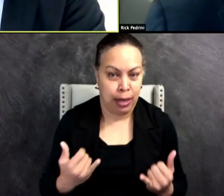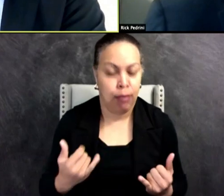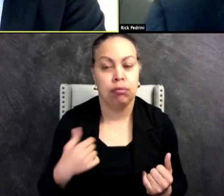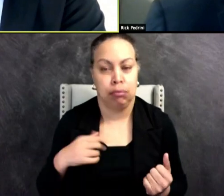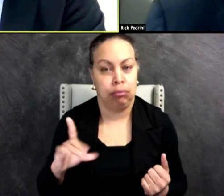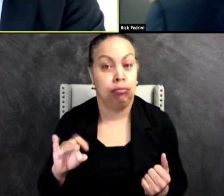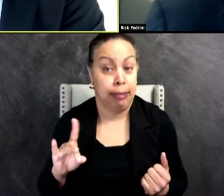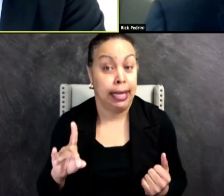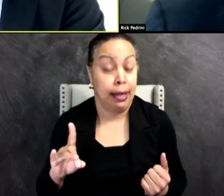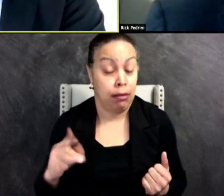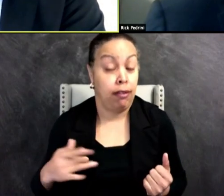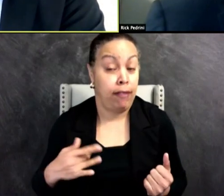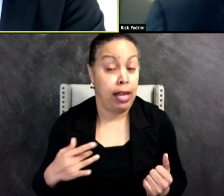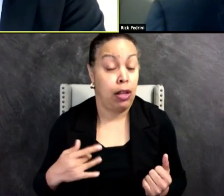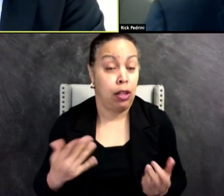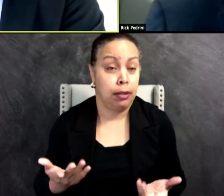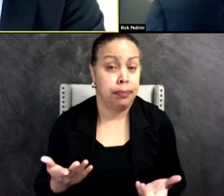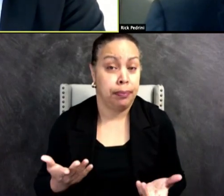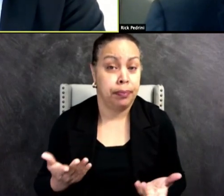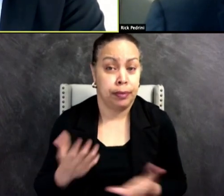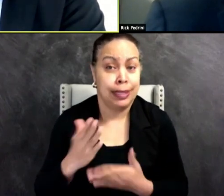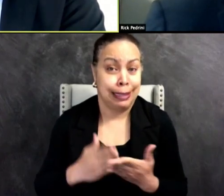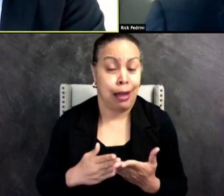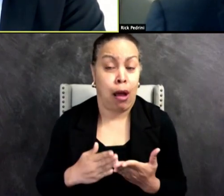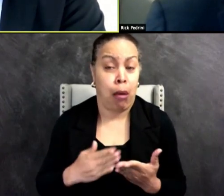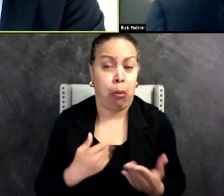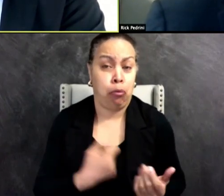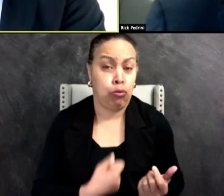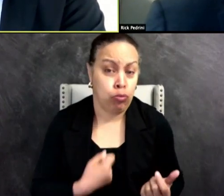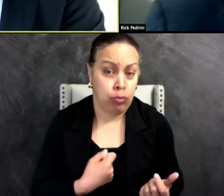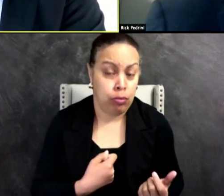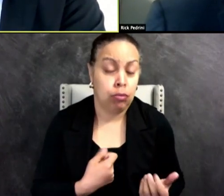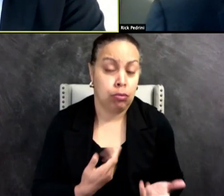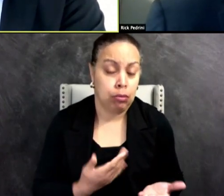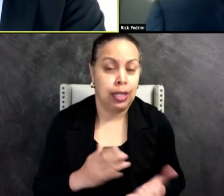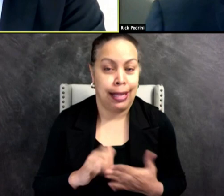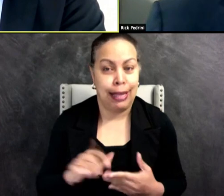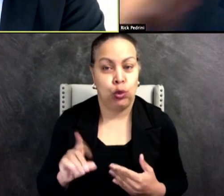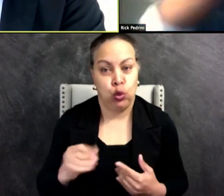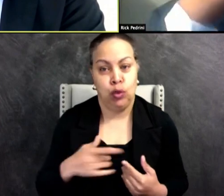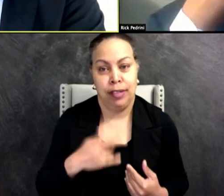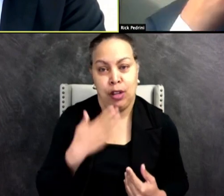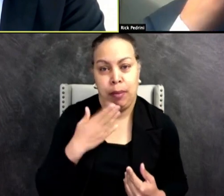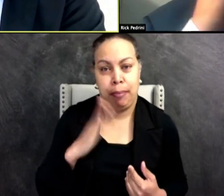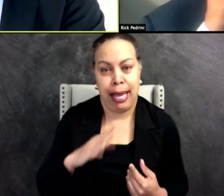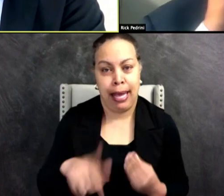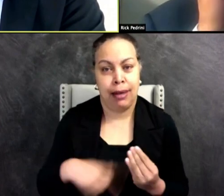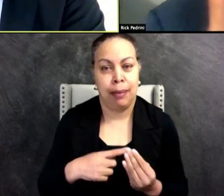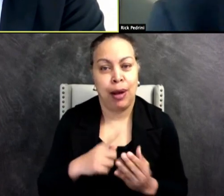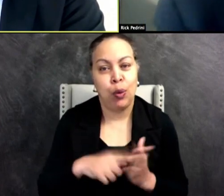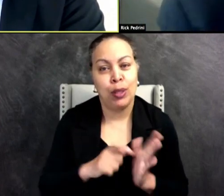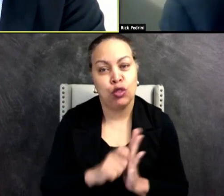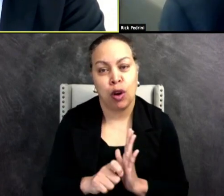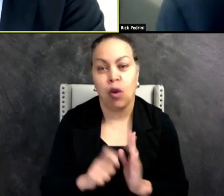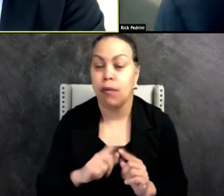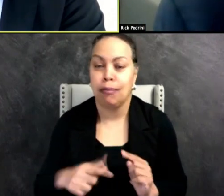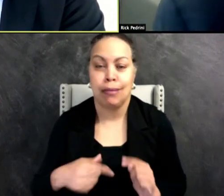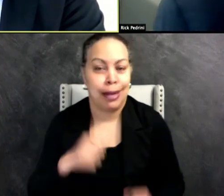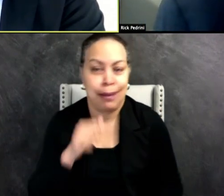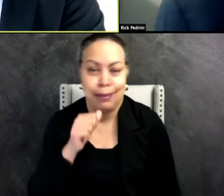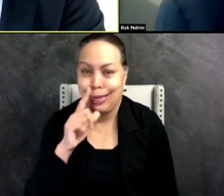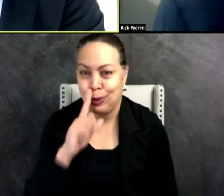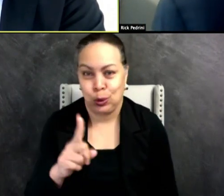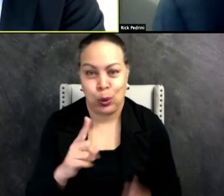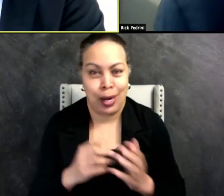I felt, uh, some contrition, uh, that you do feel bad about the things you wrote, but I'm not sure the